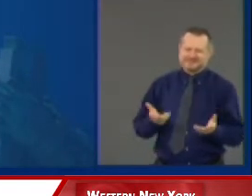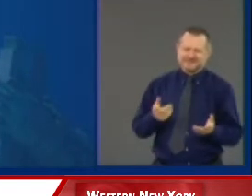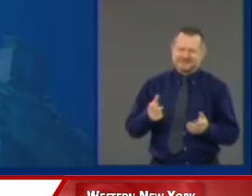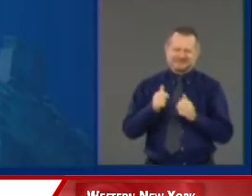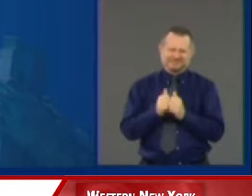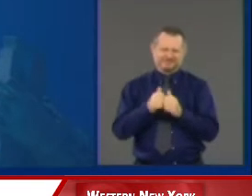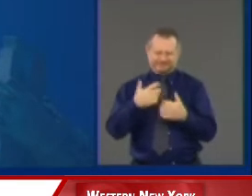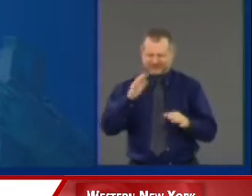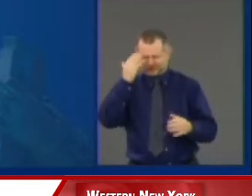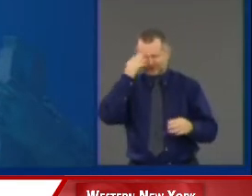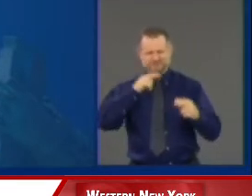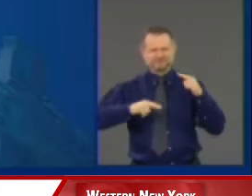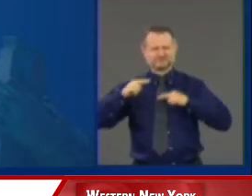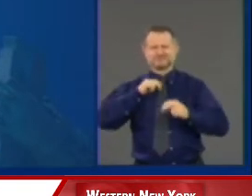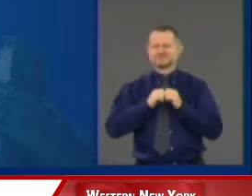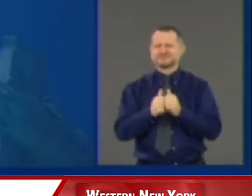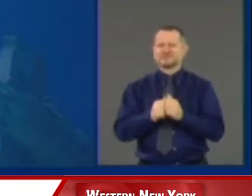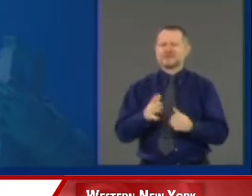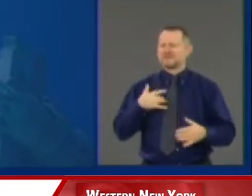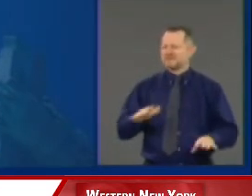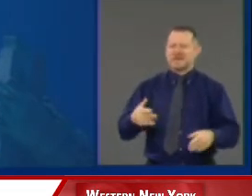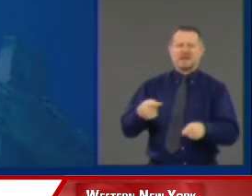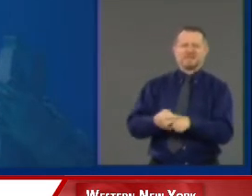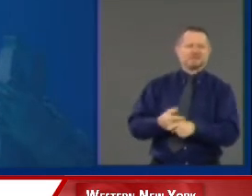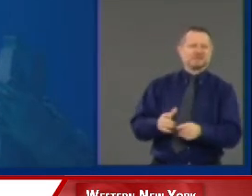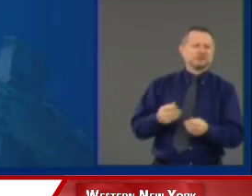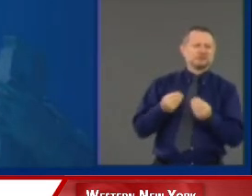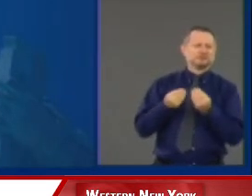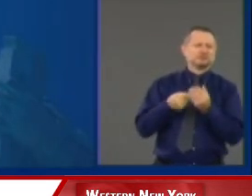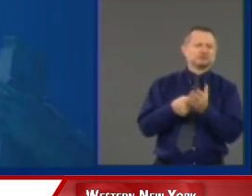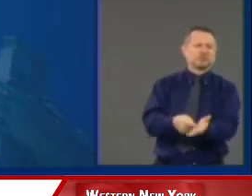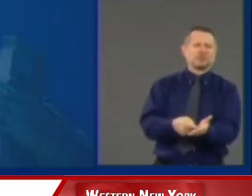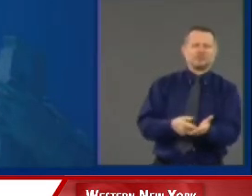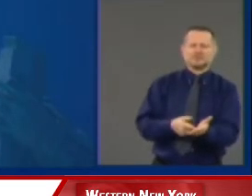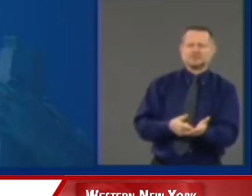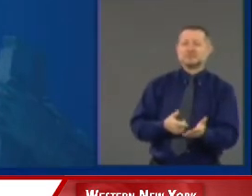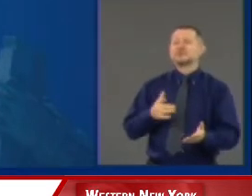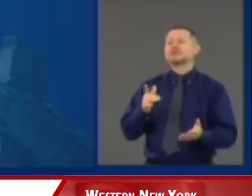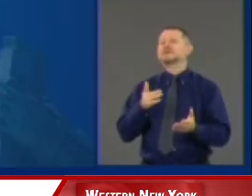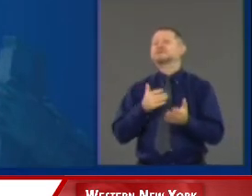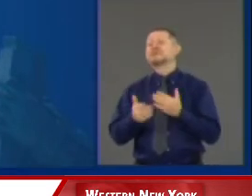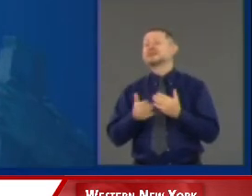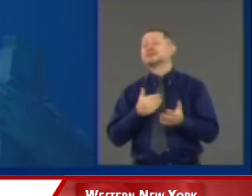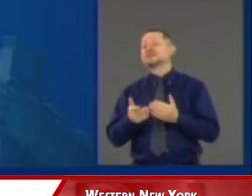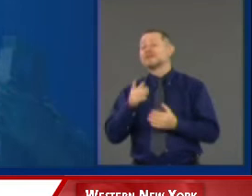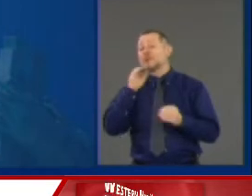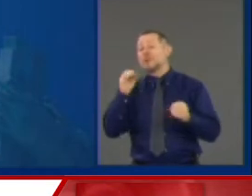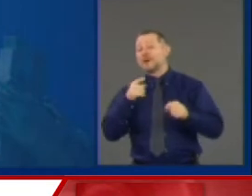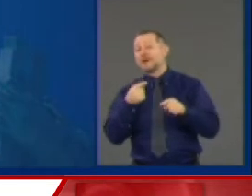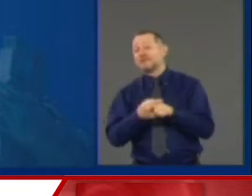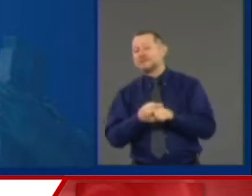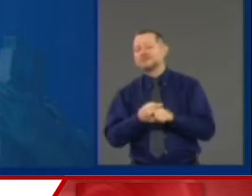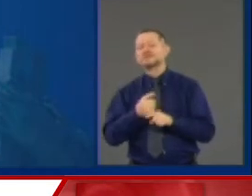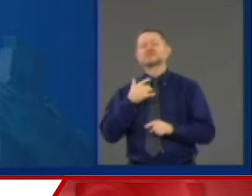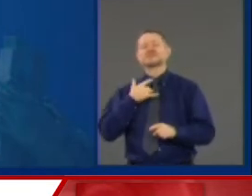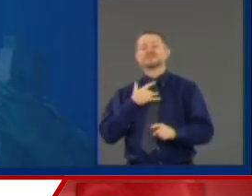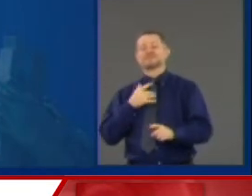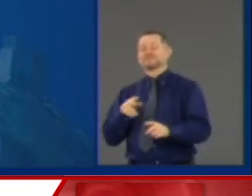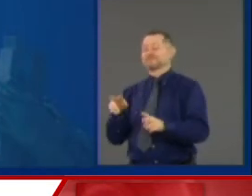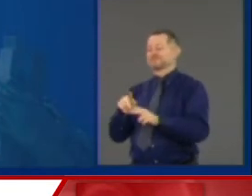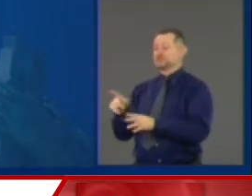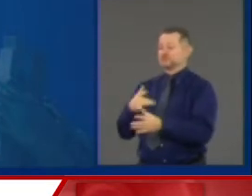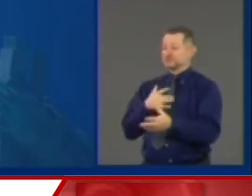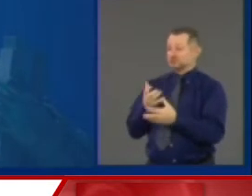Conflict of interest can be real or perceived. How can people believe